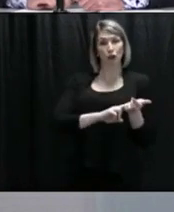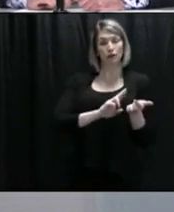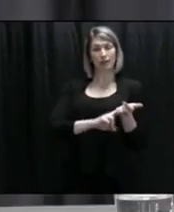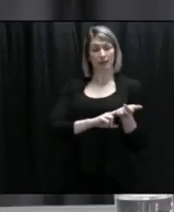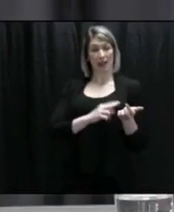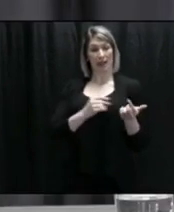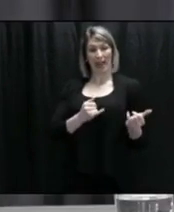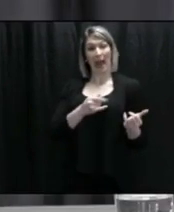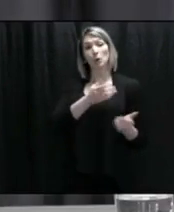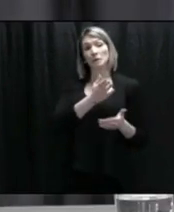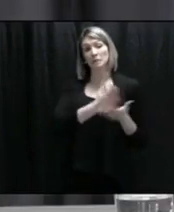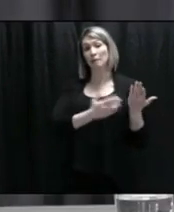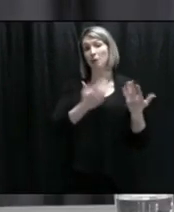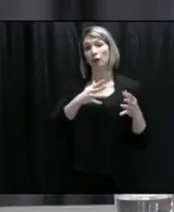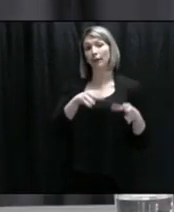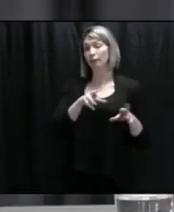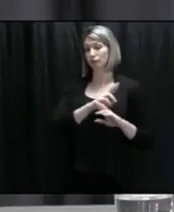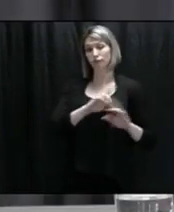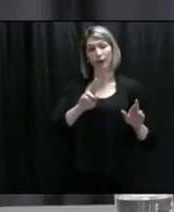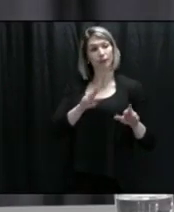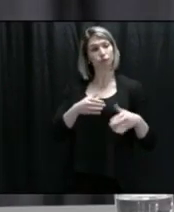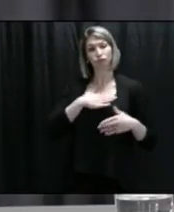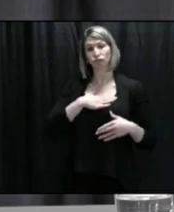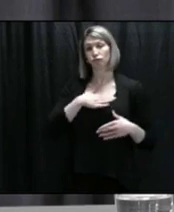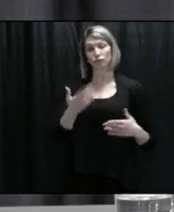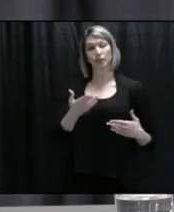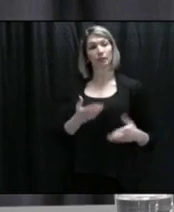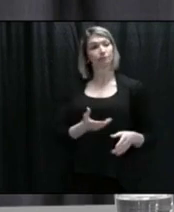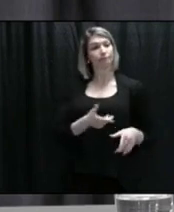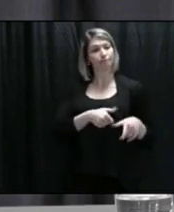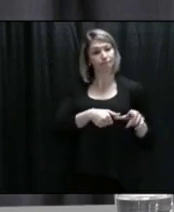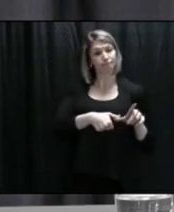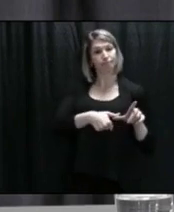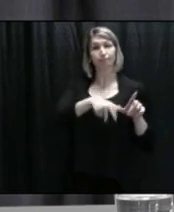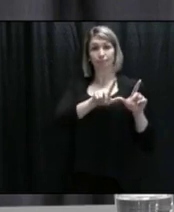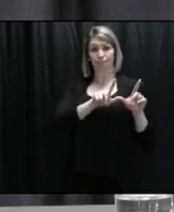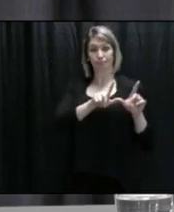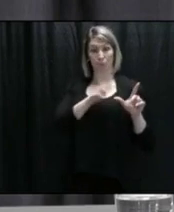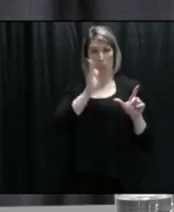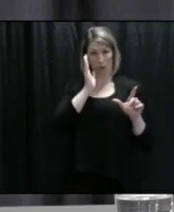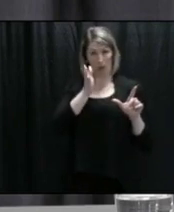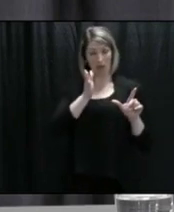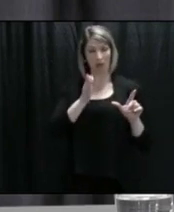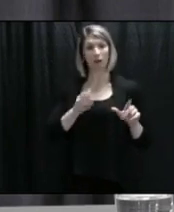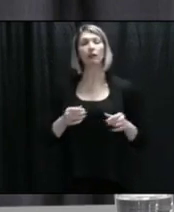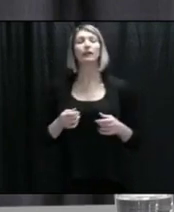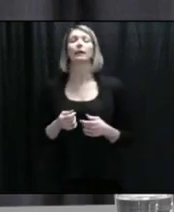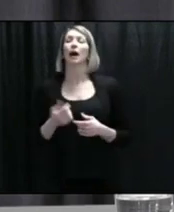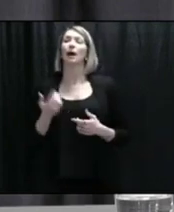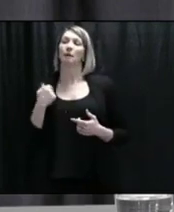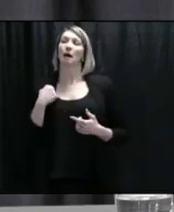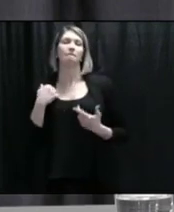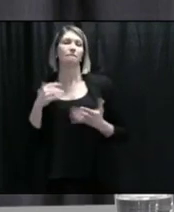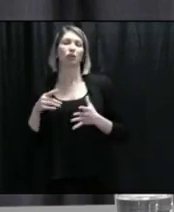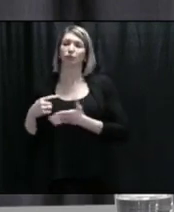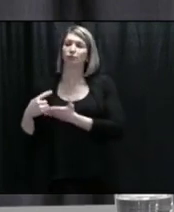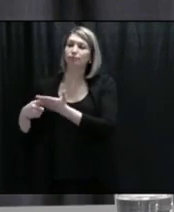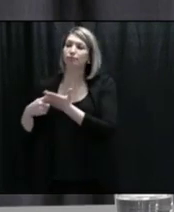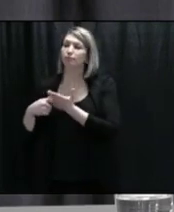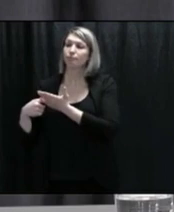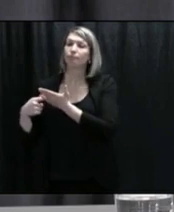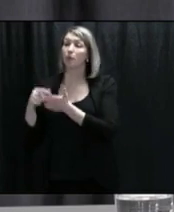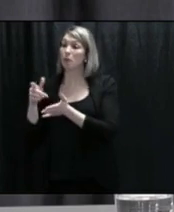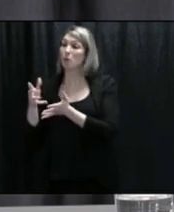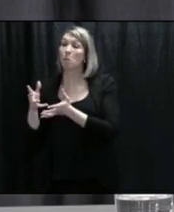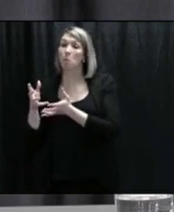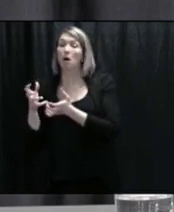communications from a variety of professionals who have retired quite some time ago. I've directed each of those to their